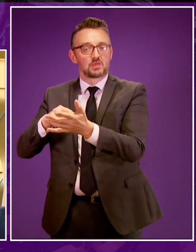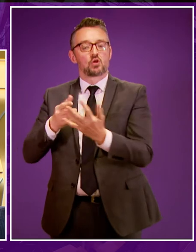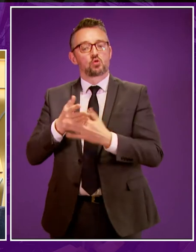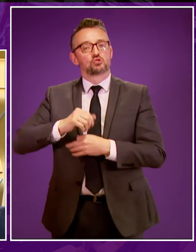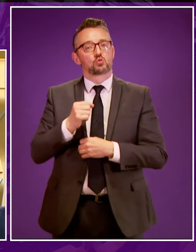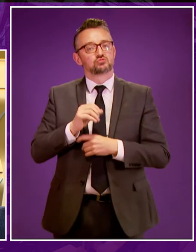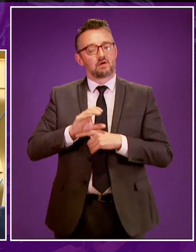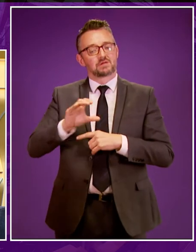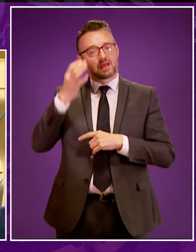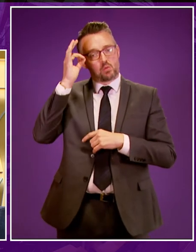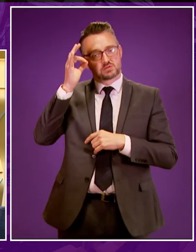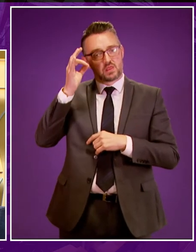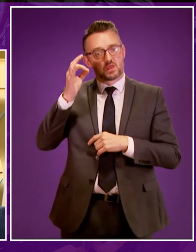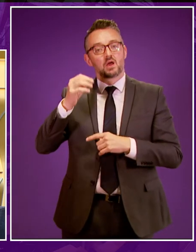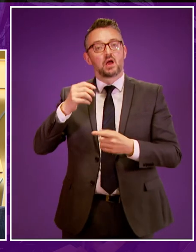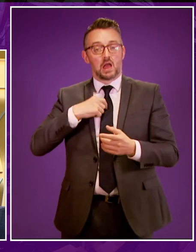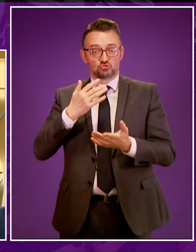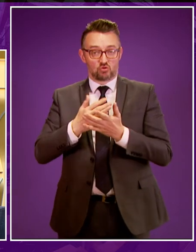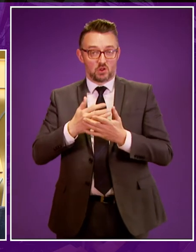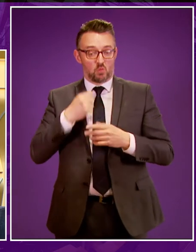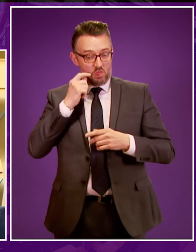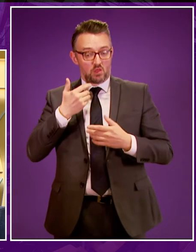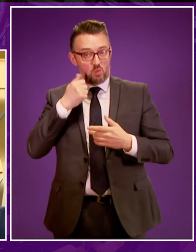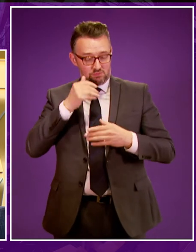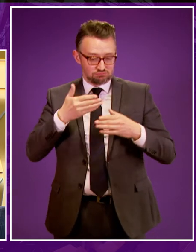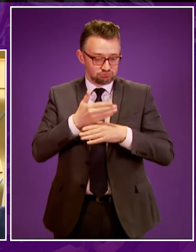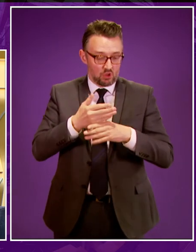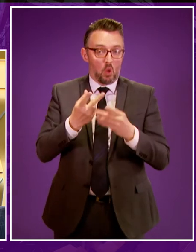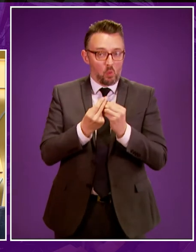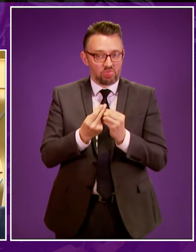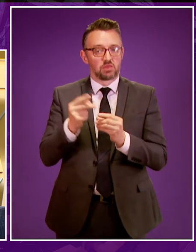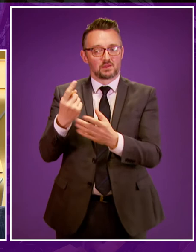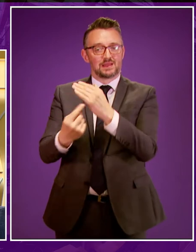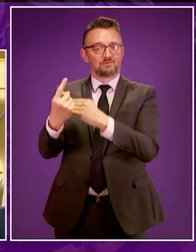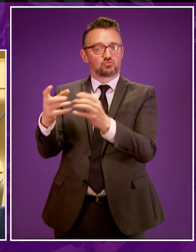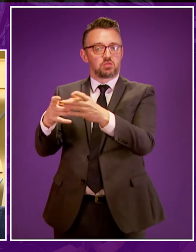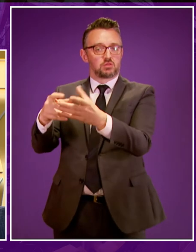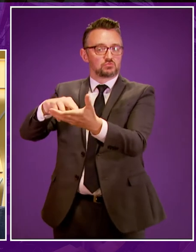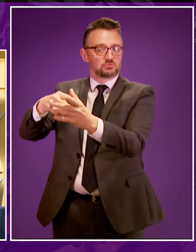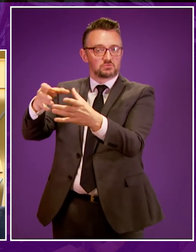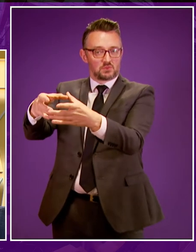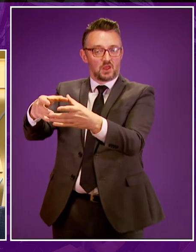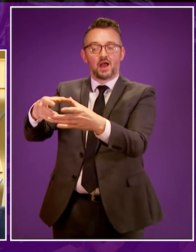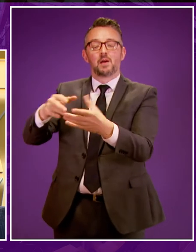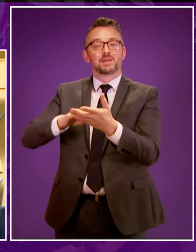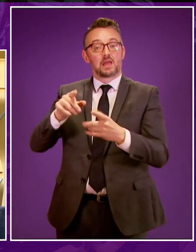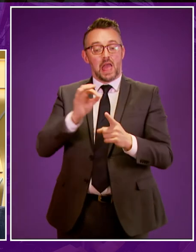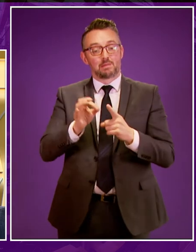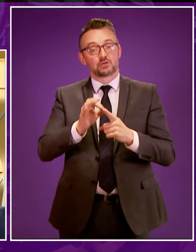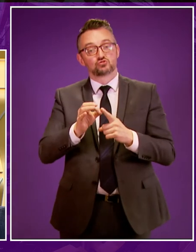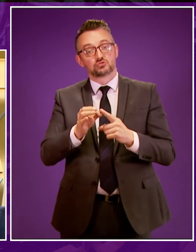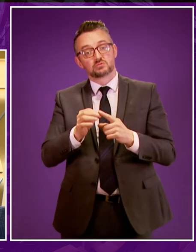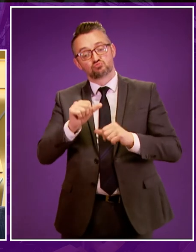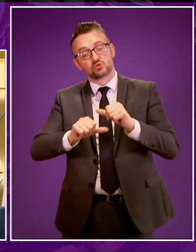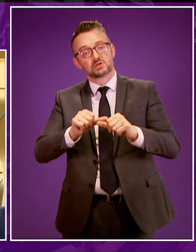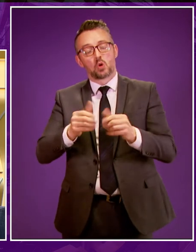Council as well. So those are matters which I'm sure we will take forward with those individual institutions to ensure that the applications process is as open and